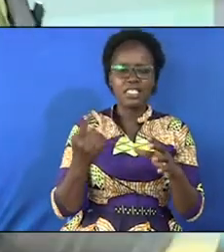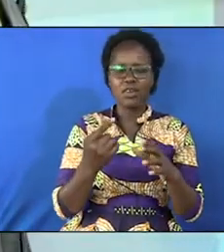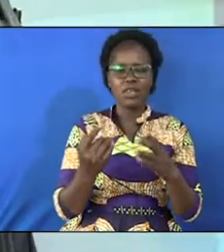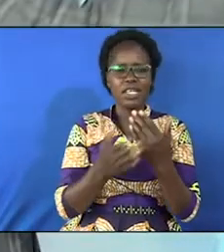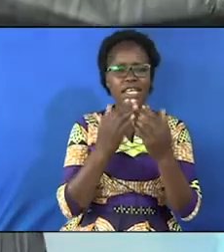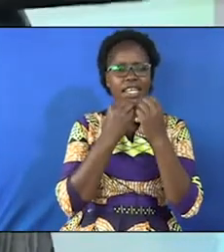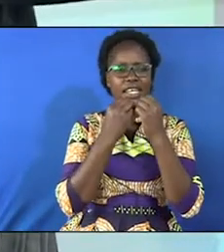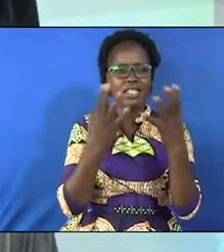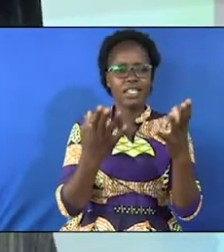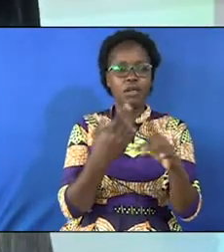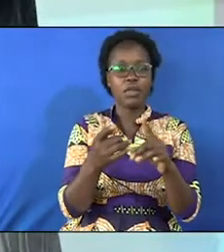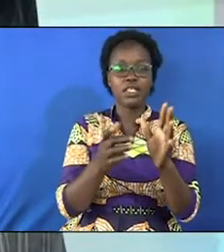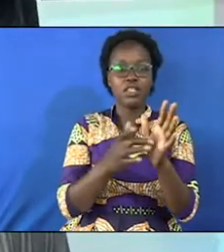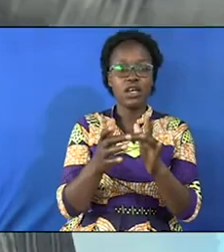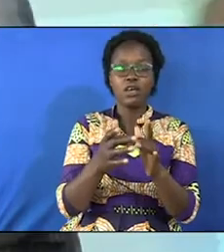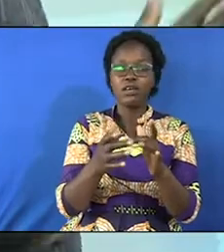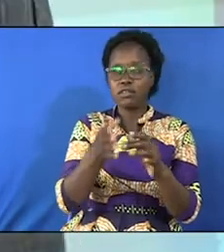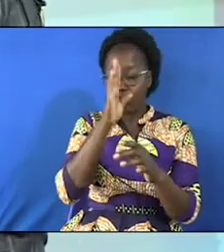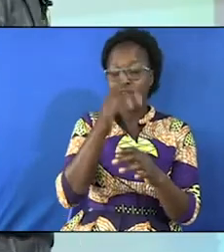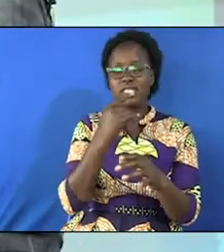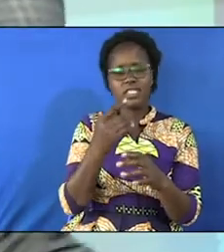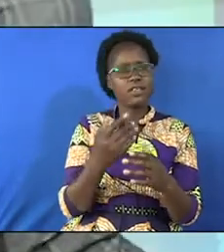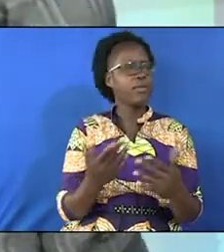but God says whether